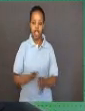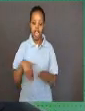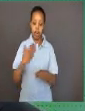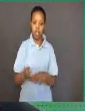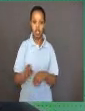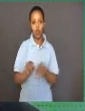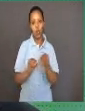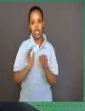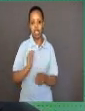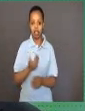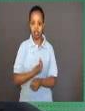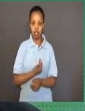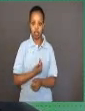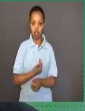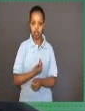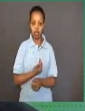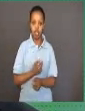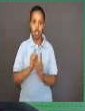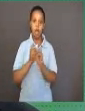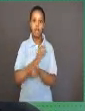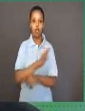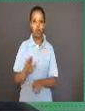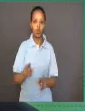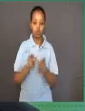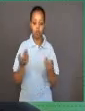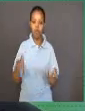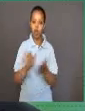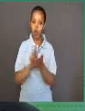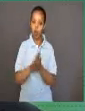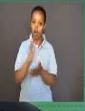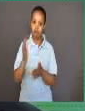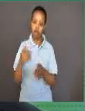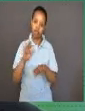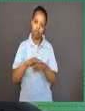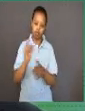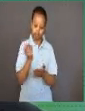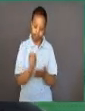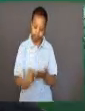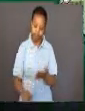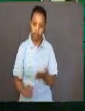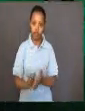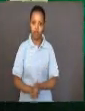activity, write down your answer on a sheet of notebook paper.